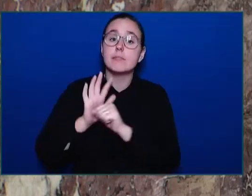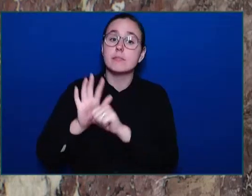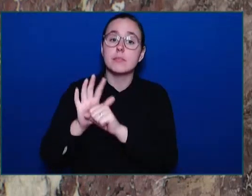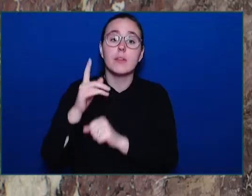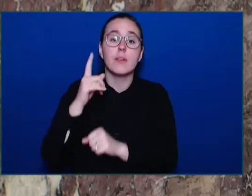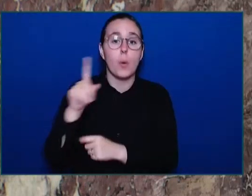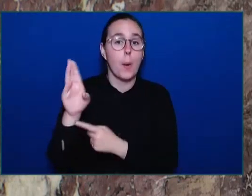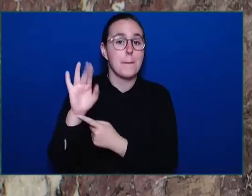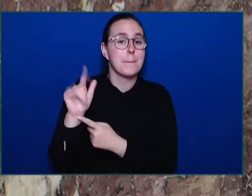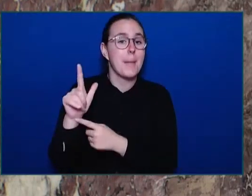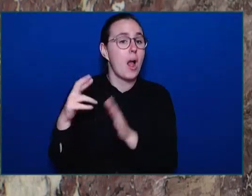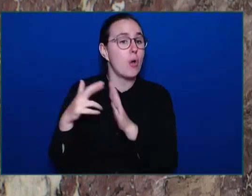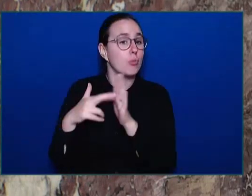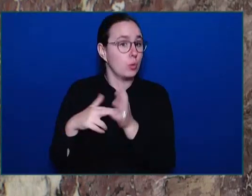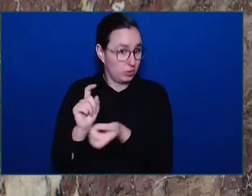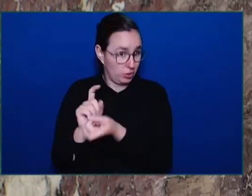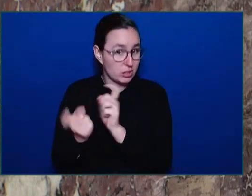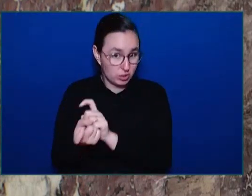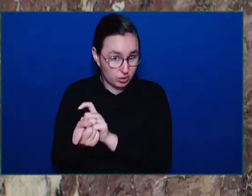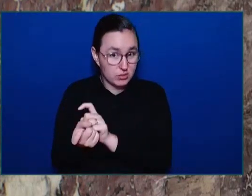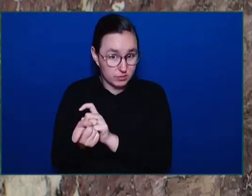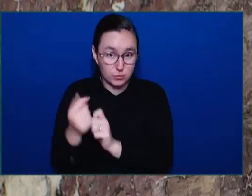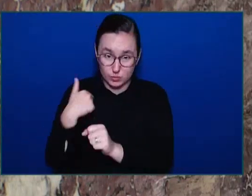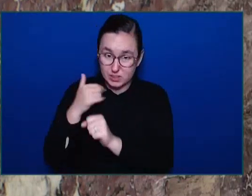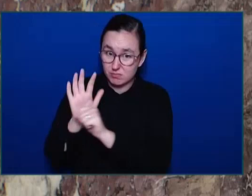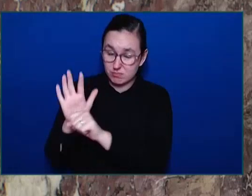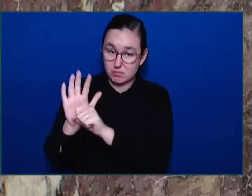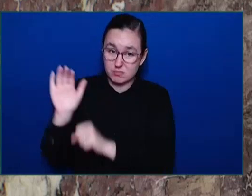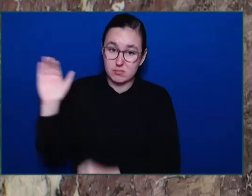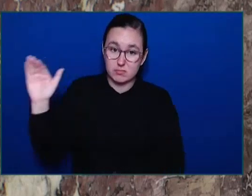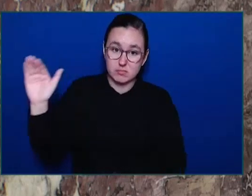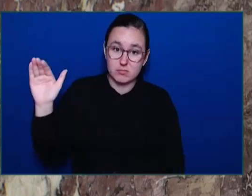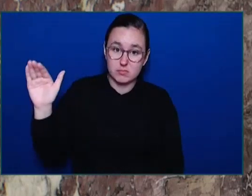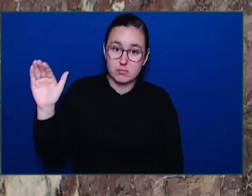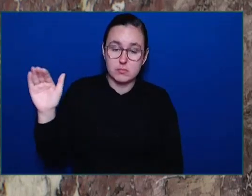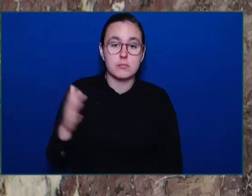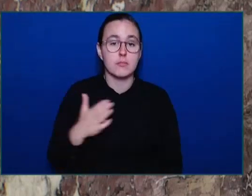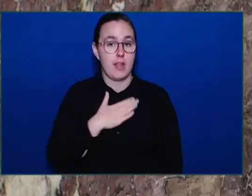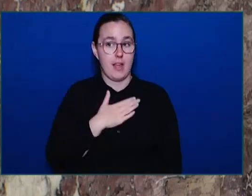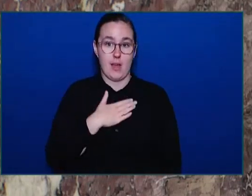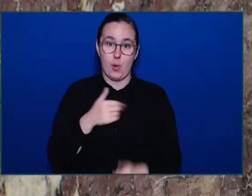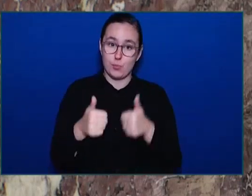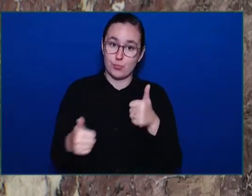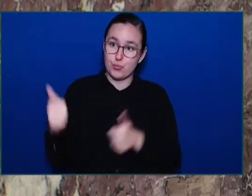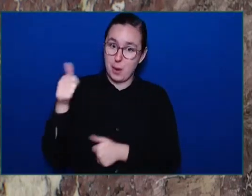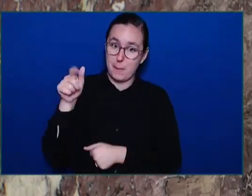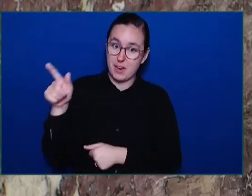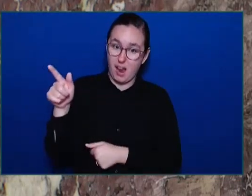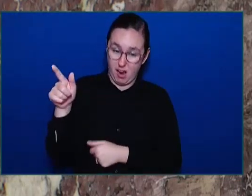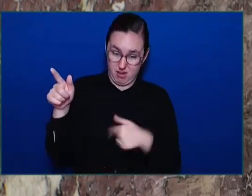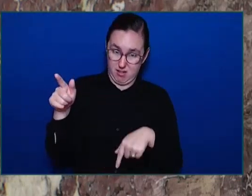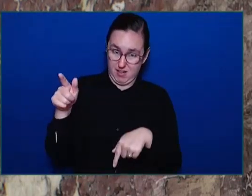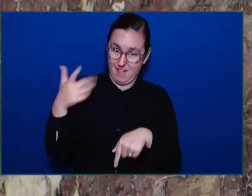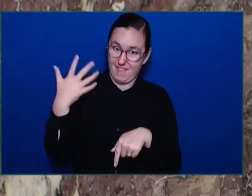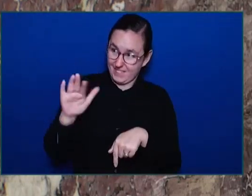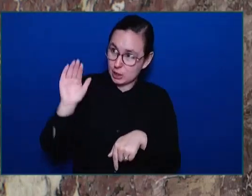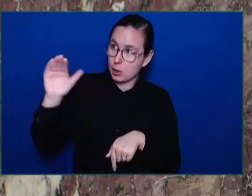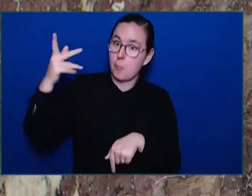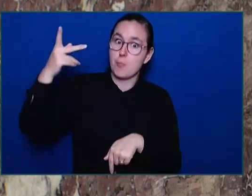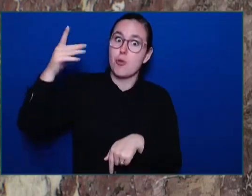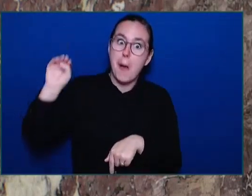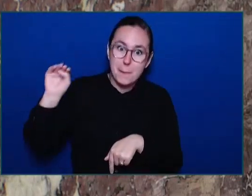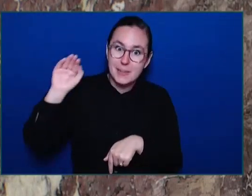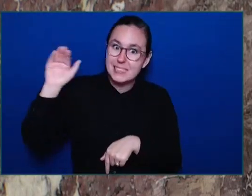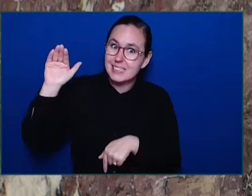the Prime Minister about as, you know, blaming someone. It's not blaming. What it's